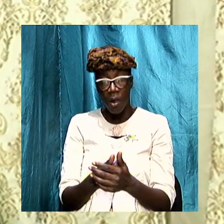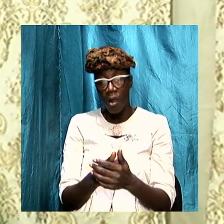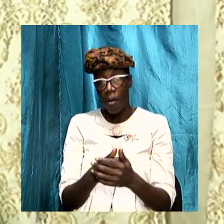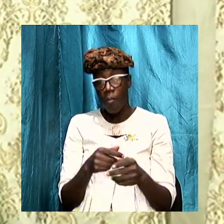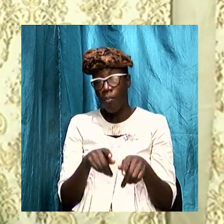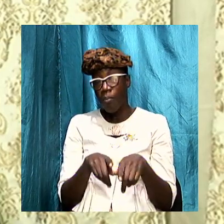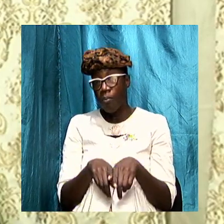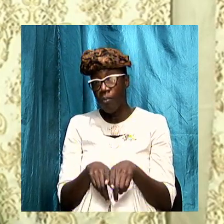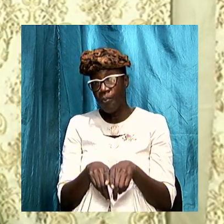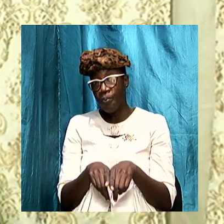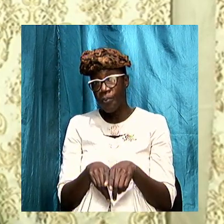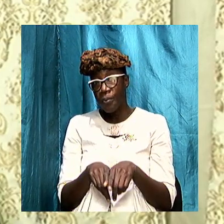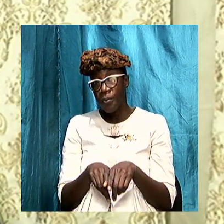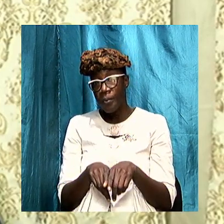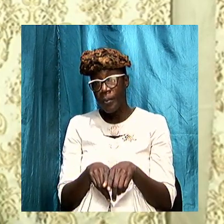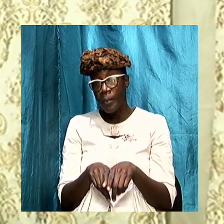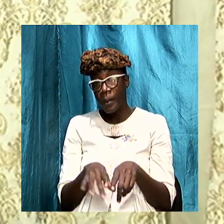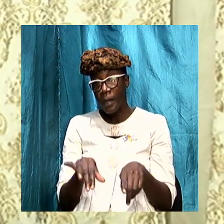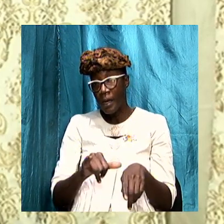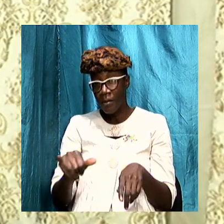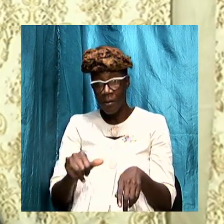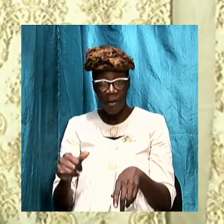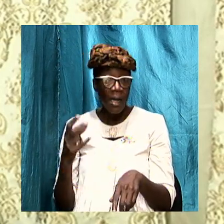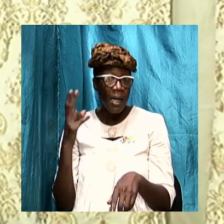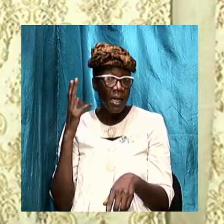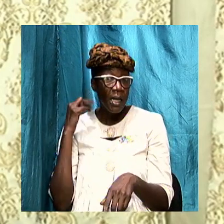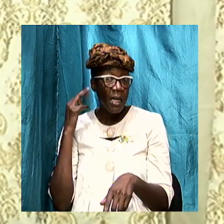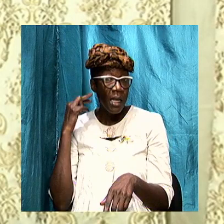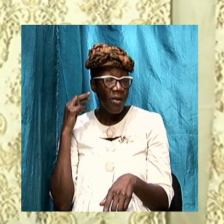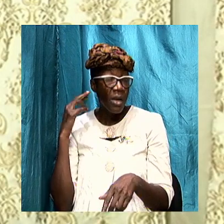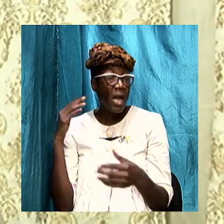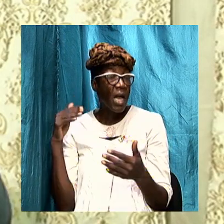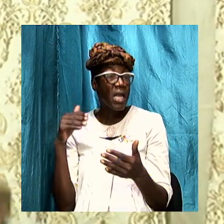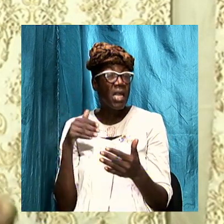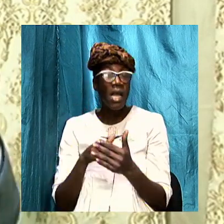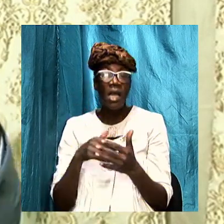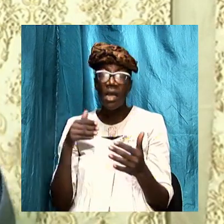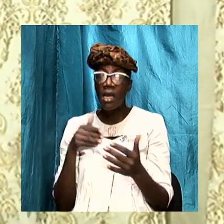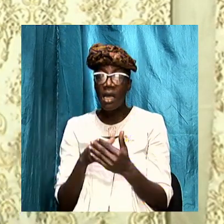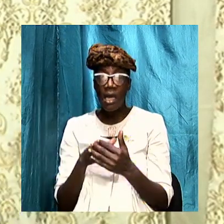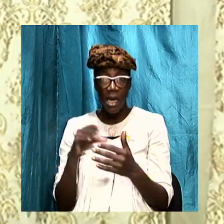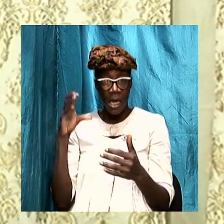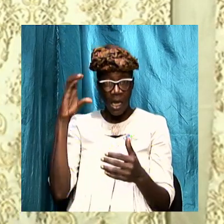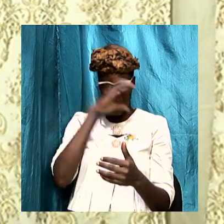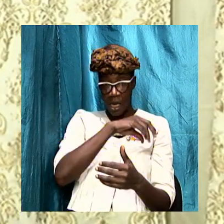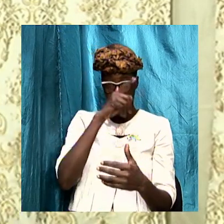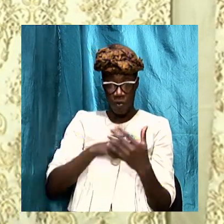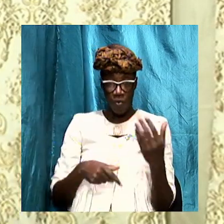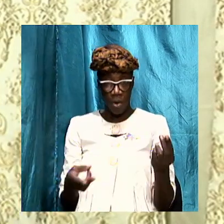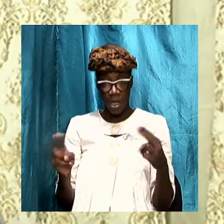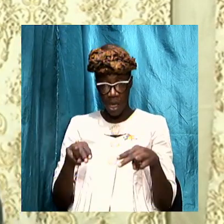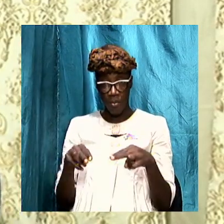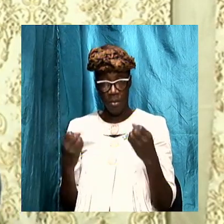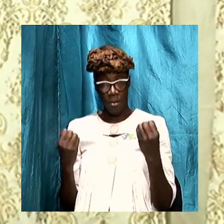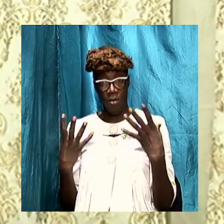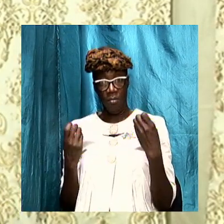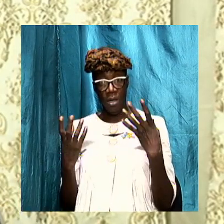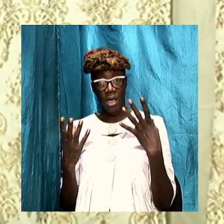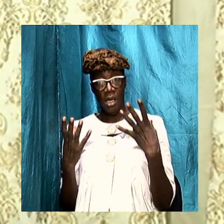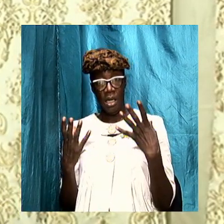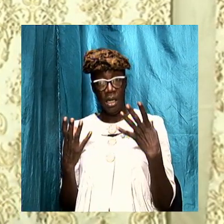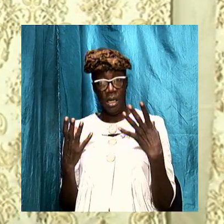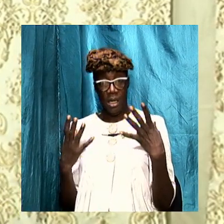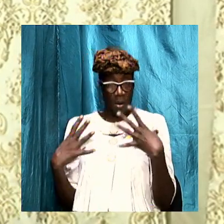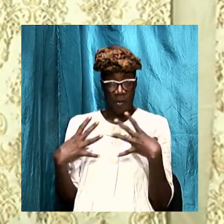result of hearing it over and over guess what has happened to many they have become